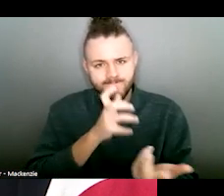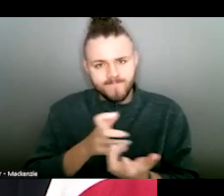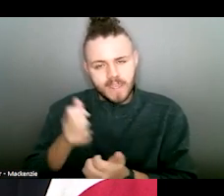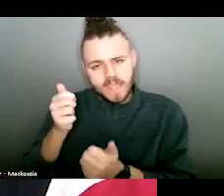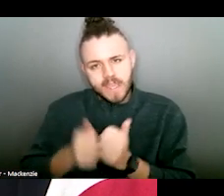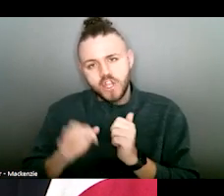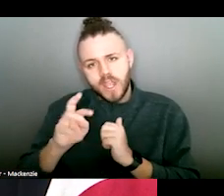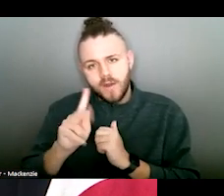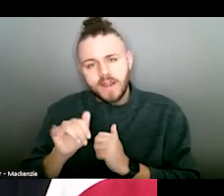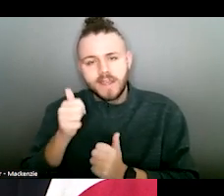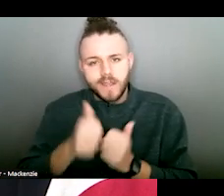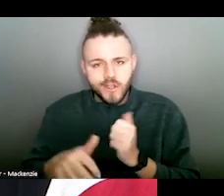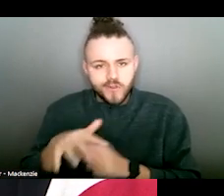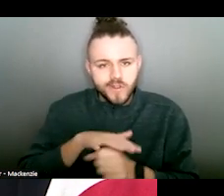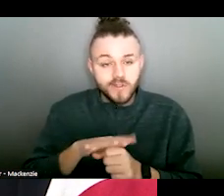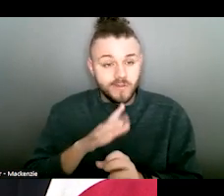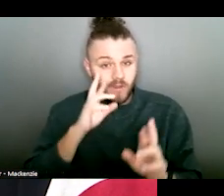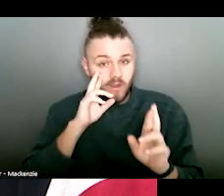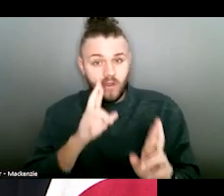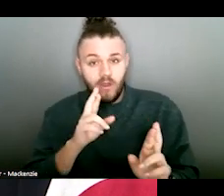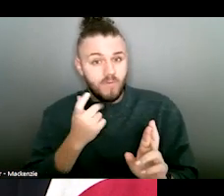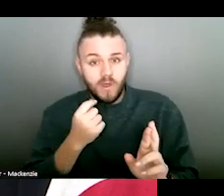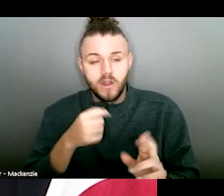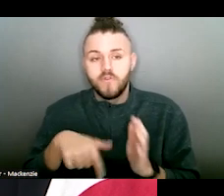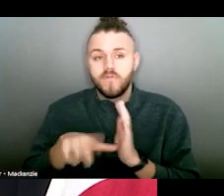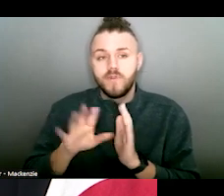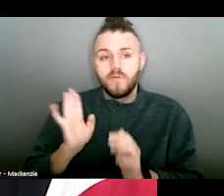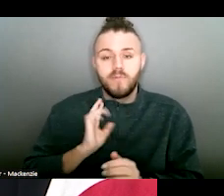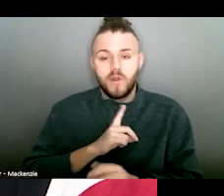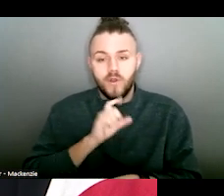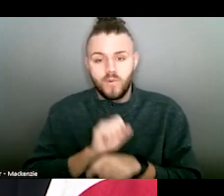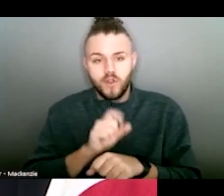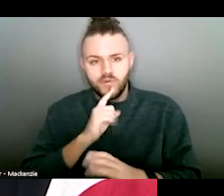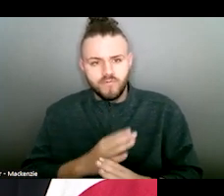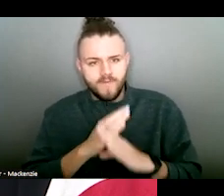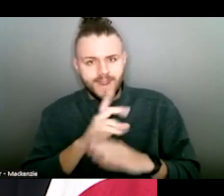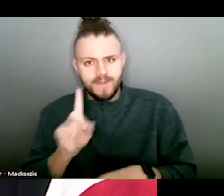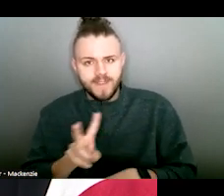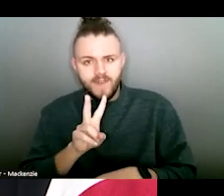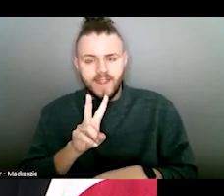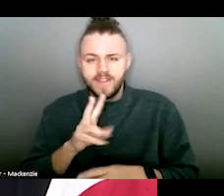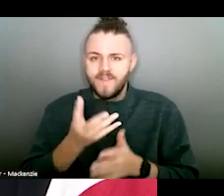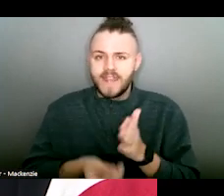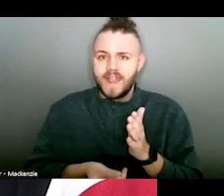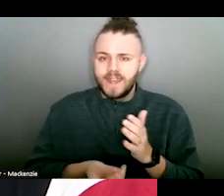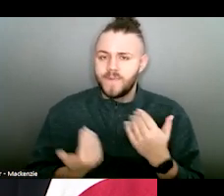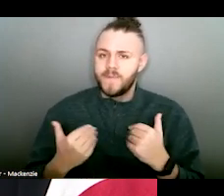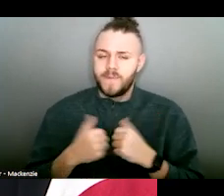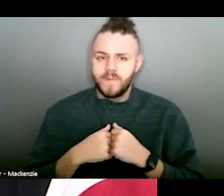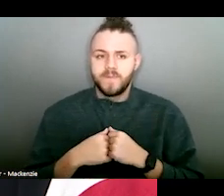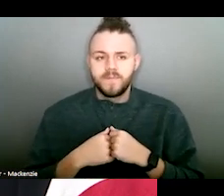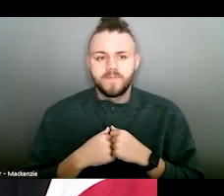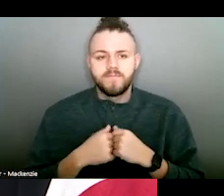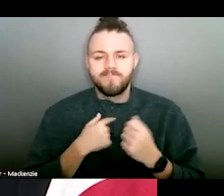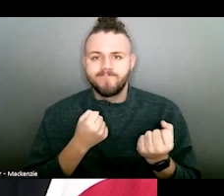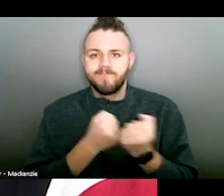state, which are tailored to meet each county and region's needs. My hope is that the review boards will work to prevent domestic violence